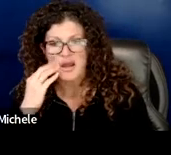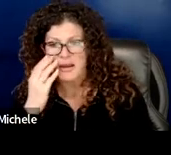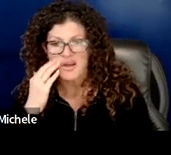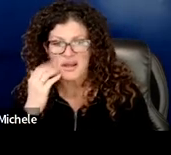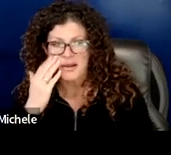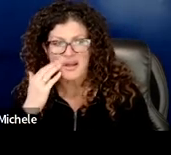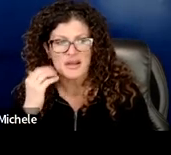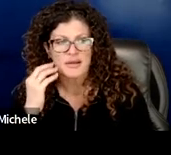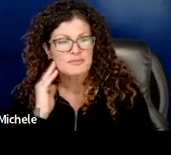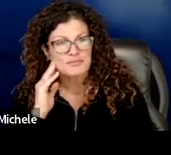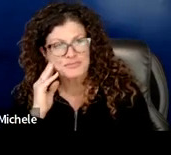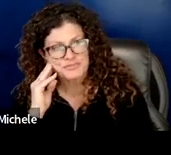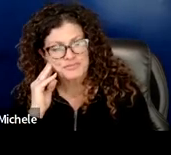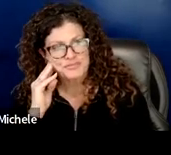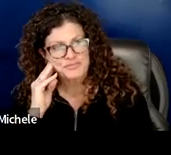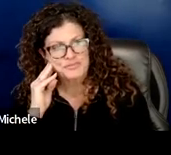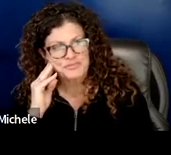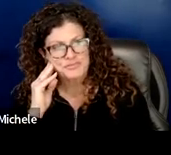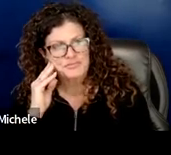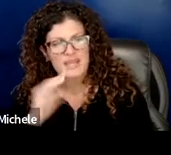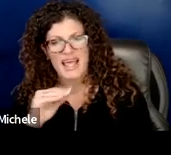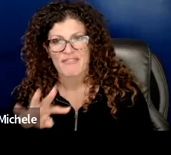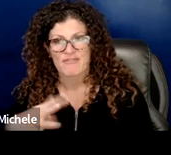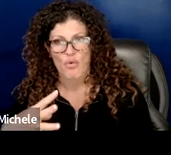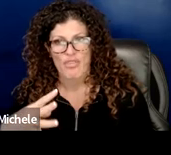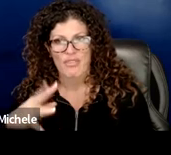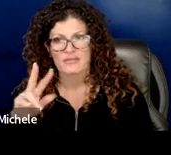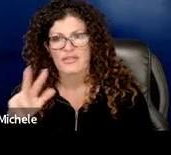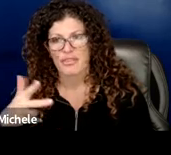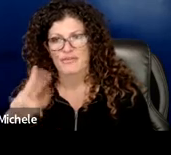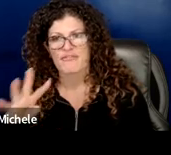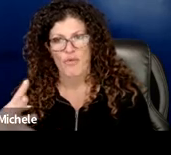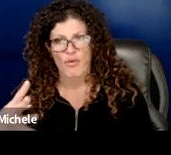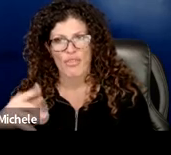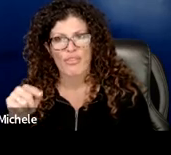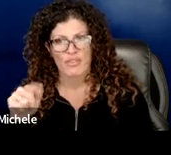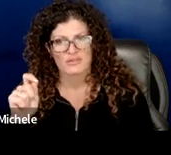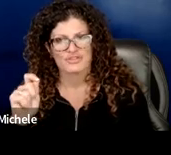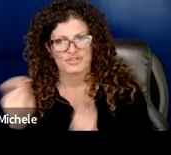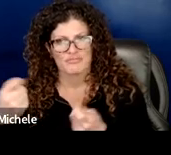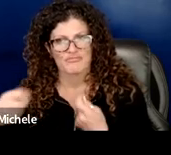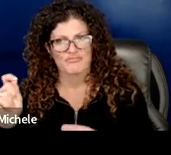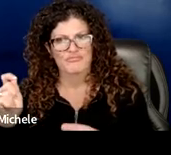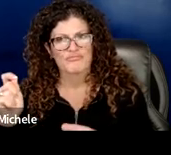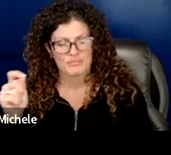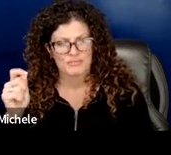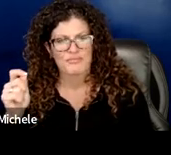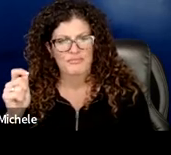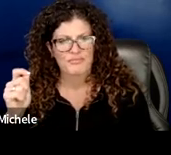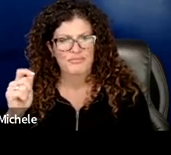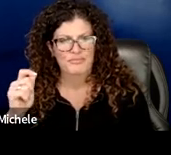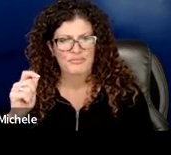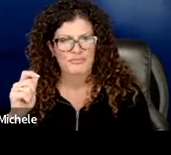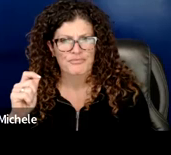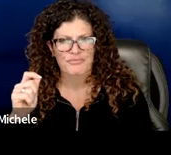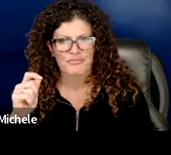as well as the fourth bullet yes to have it be strengthened and reflective in the